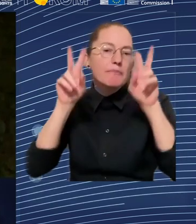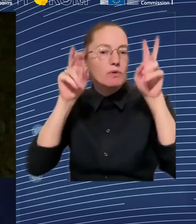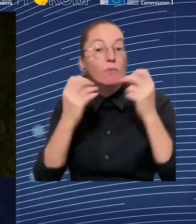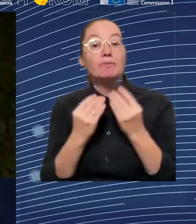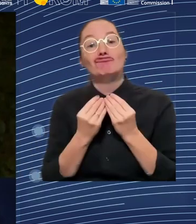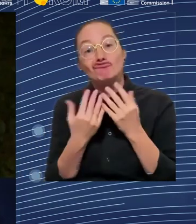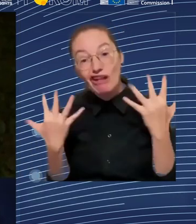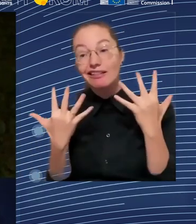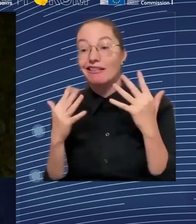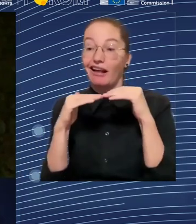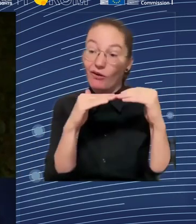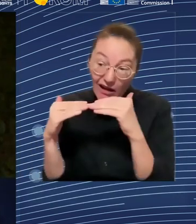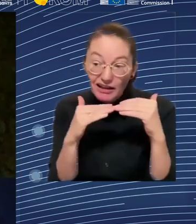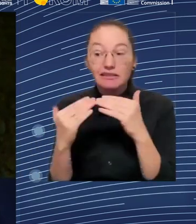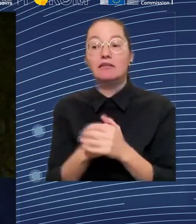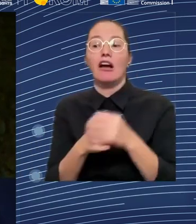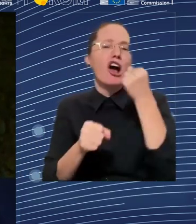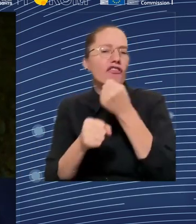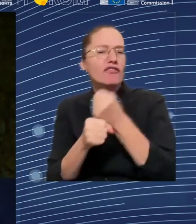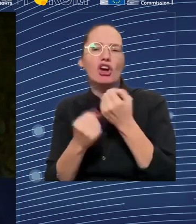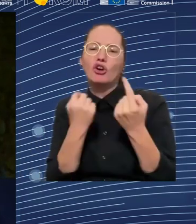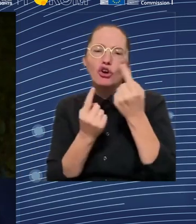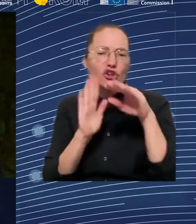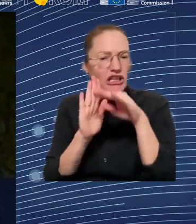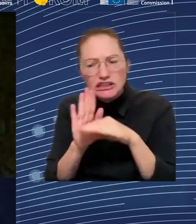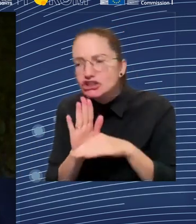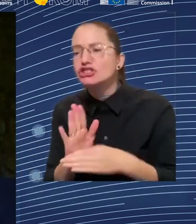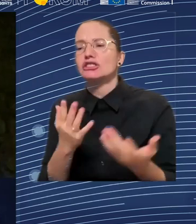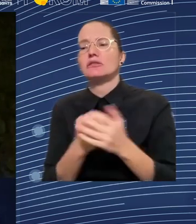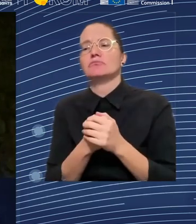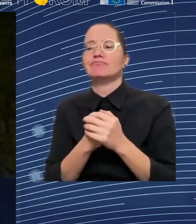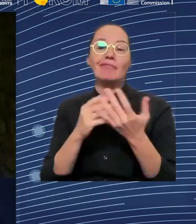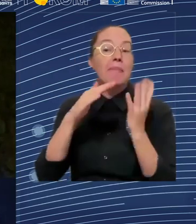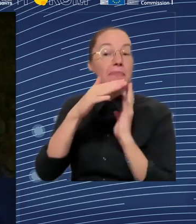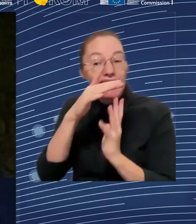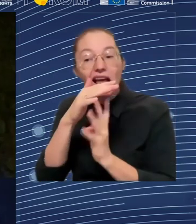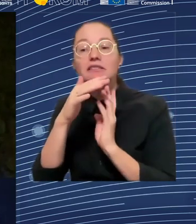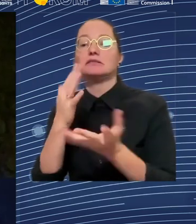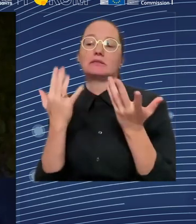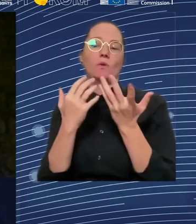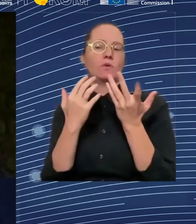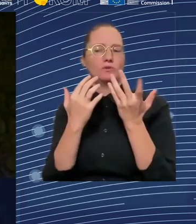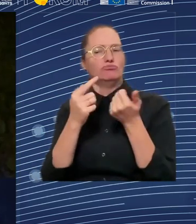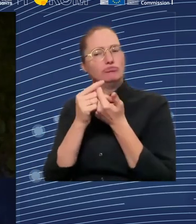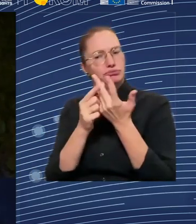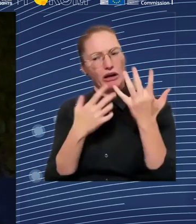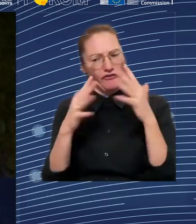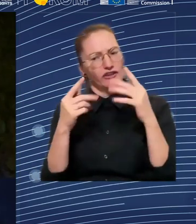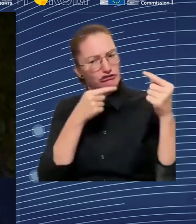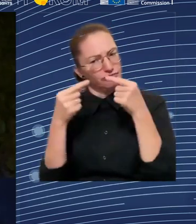issue. And then perhaps not changing completely what is being proposed. But